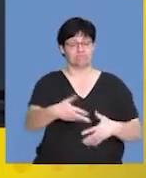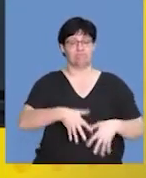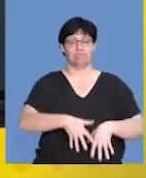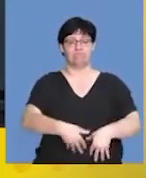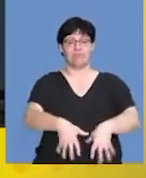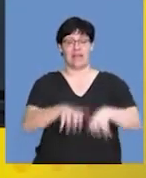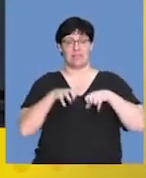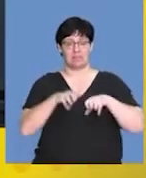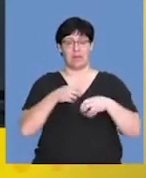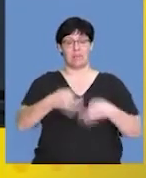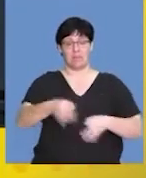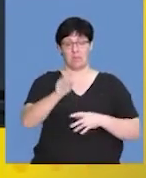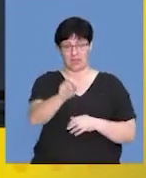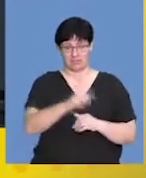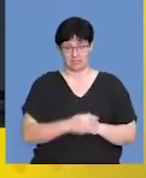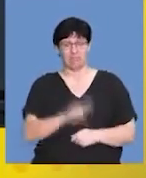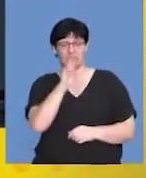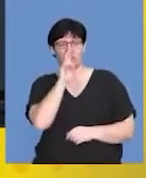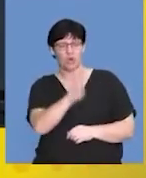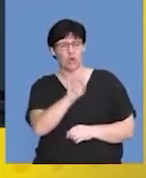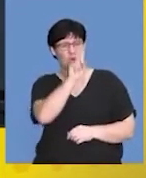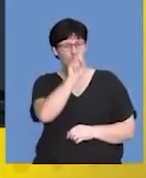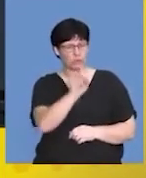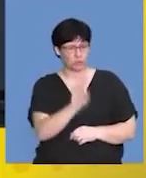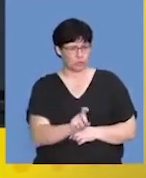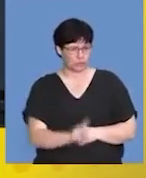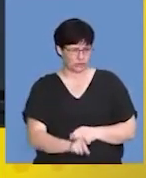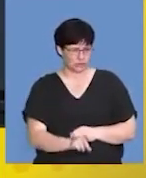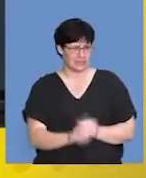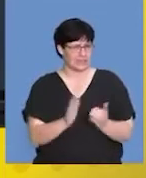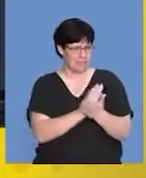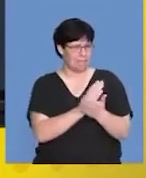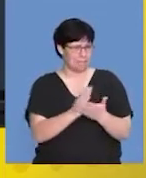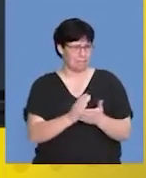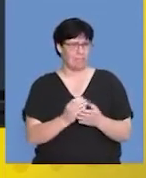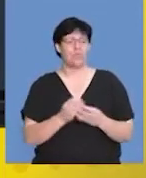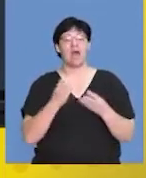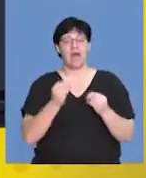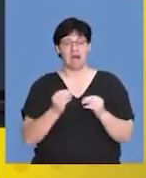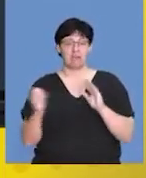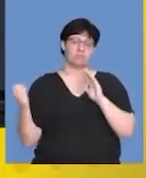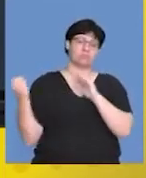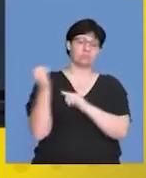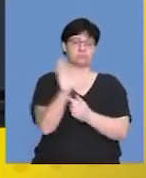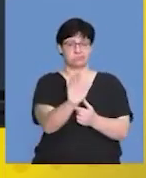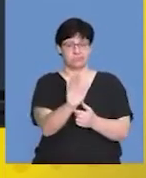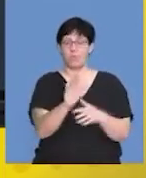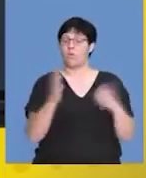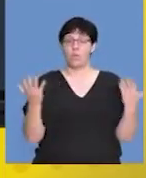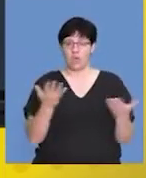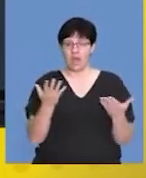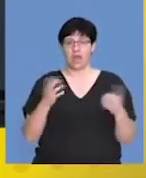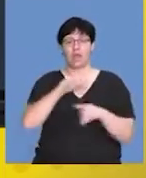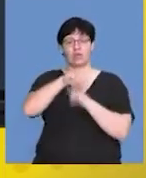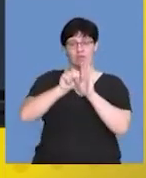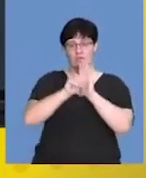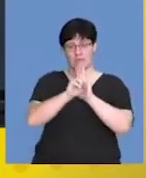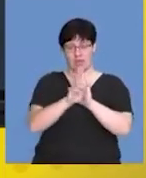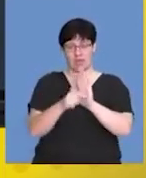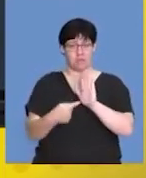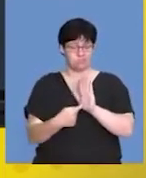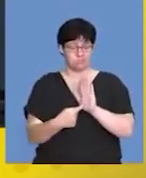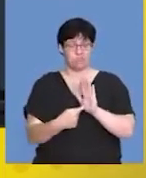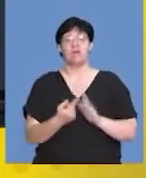So guys, we're going to look at some questions this lesson. We have posted some of these questions on the social media app